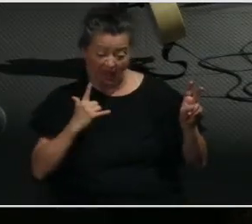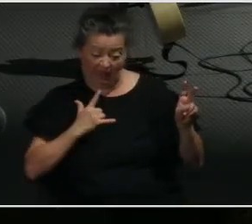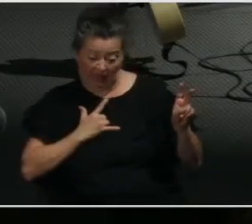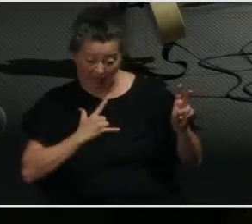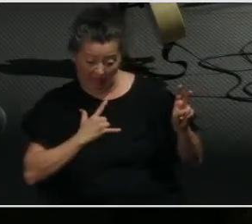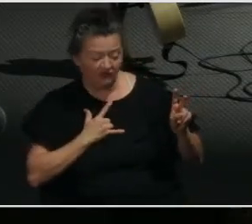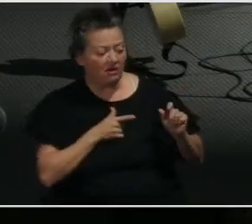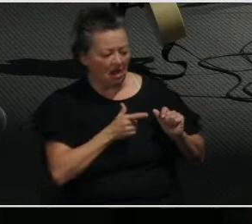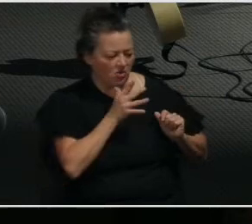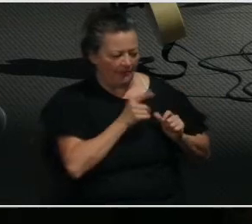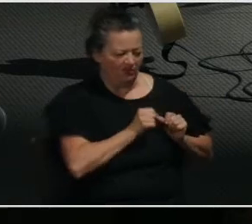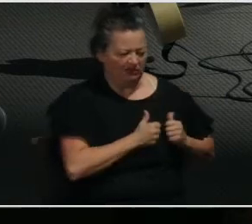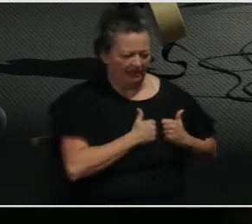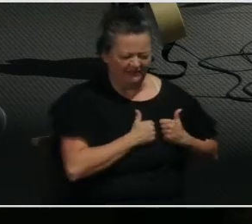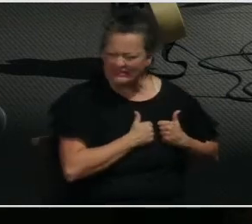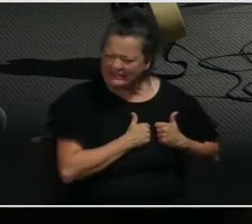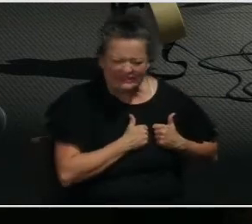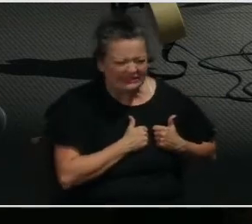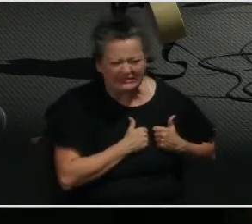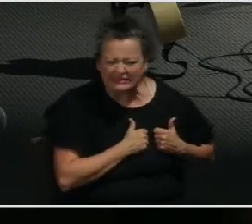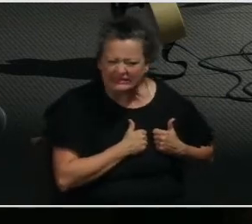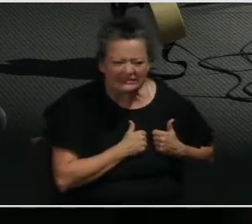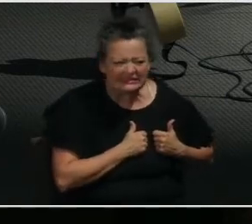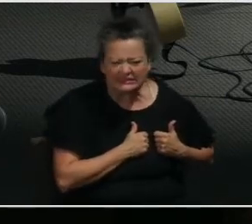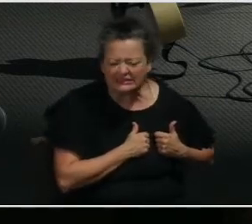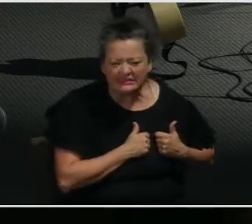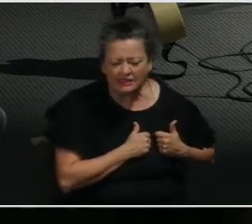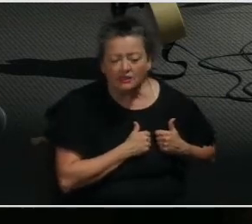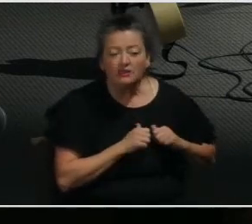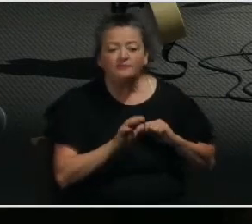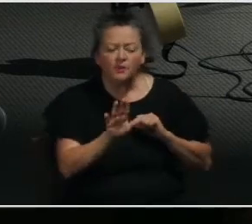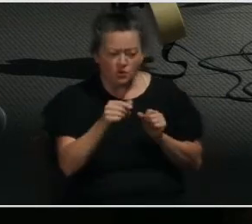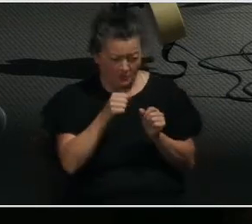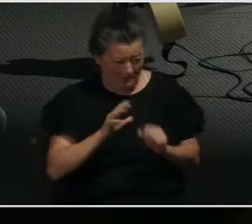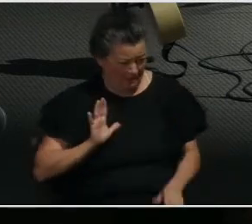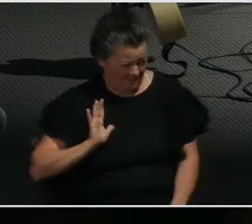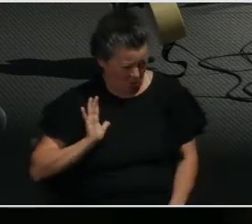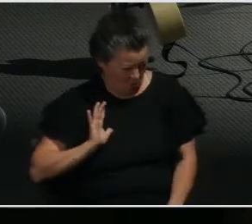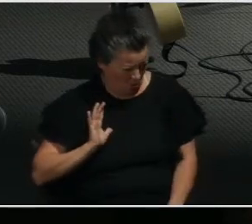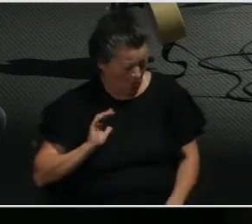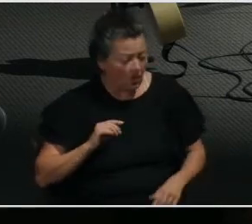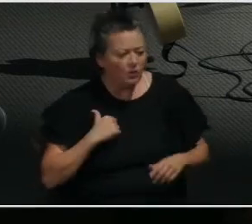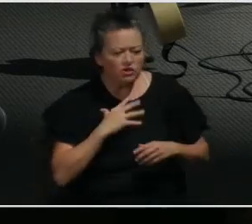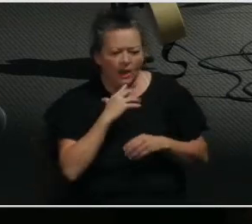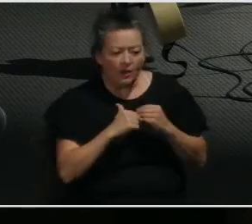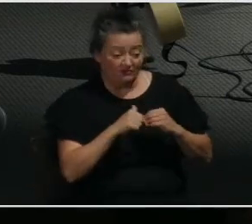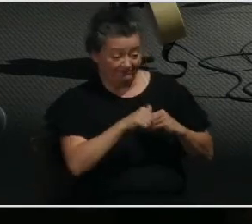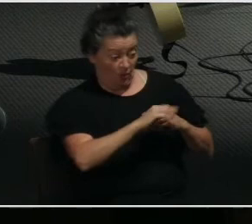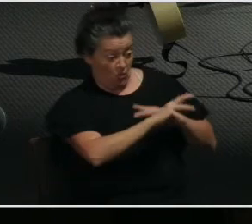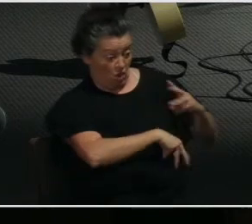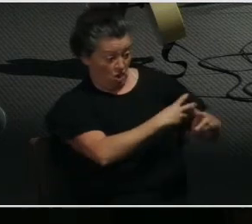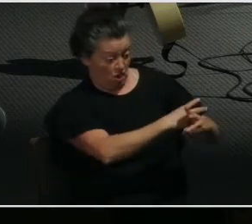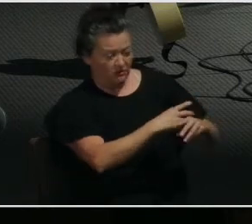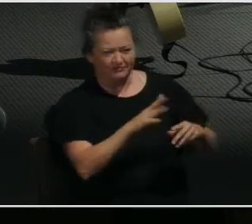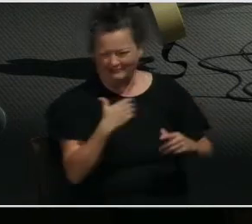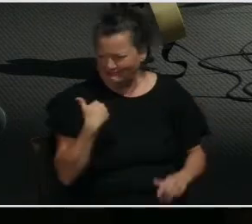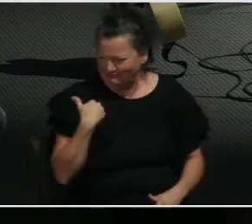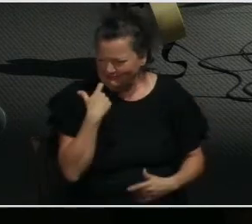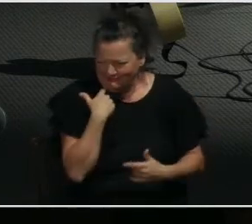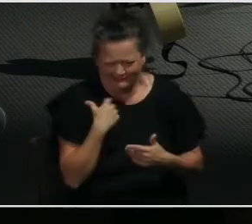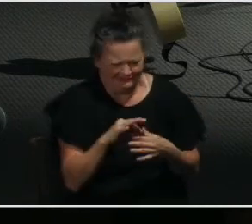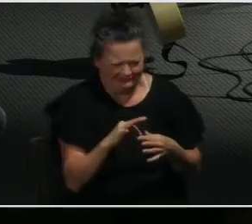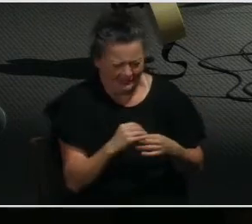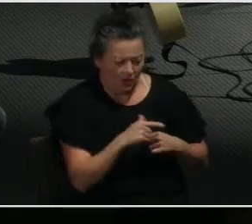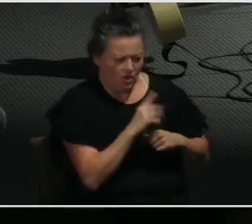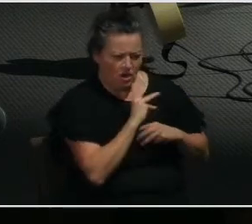die. Well, remember earlier we talked about living in a fallen world? And because